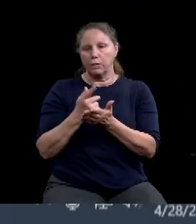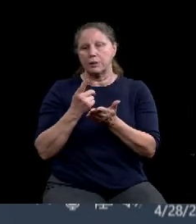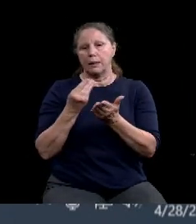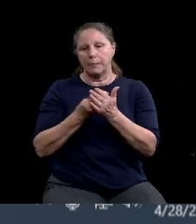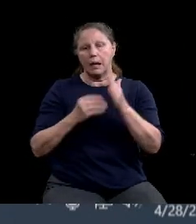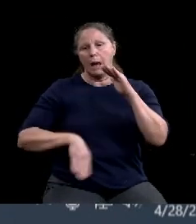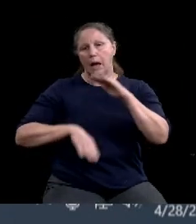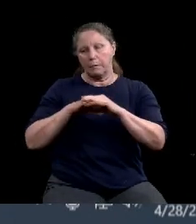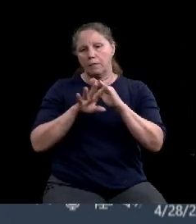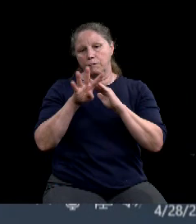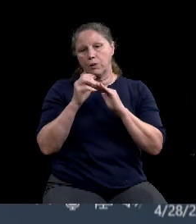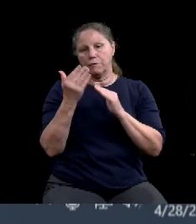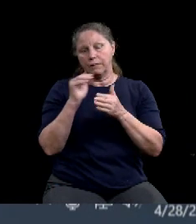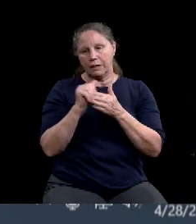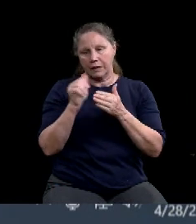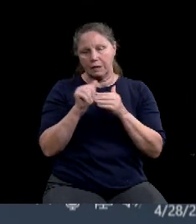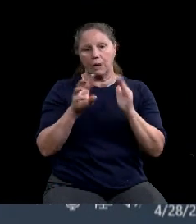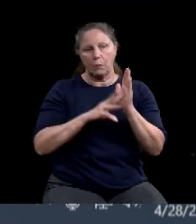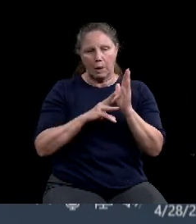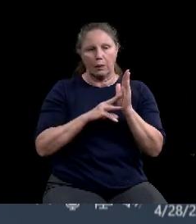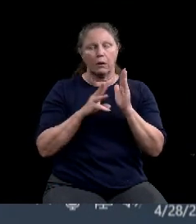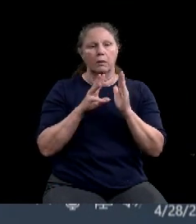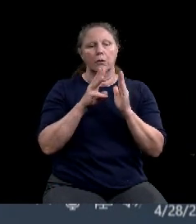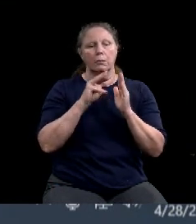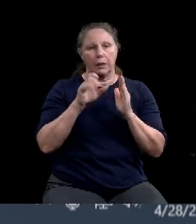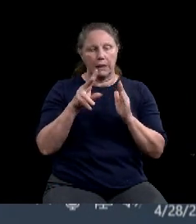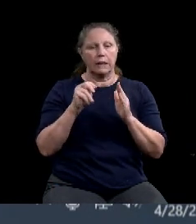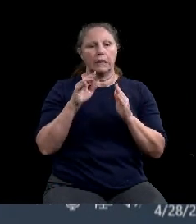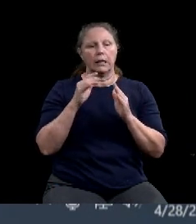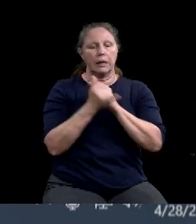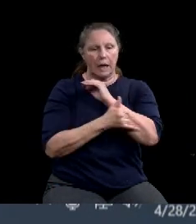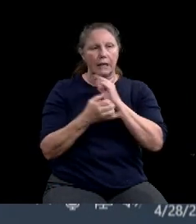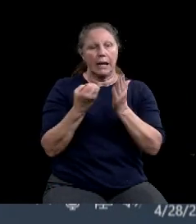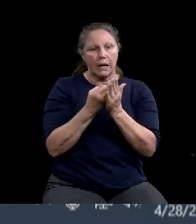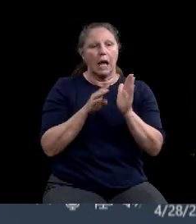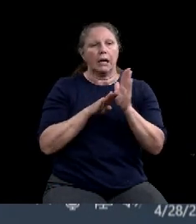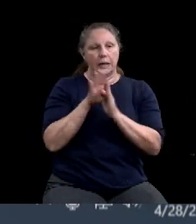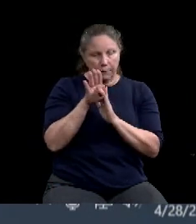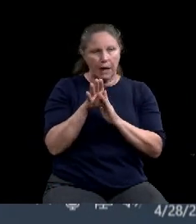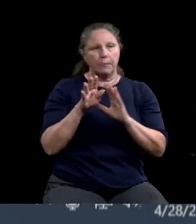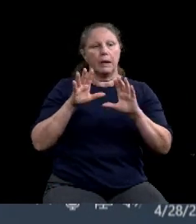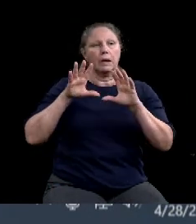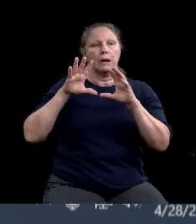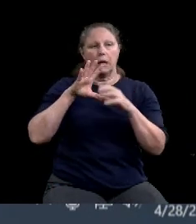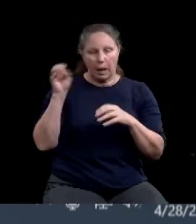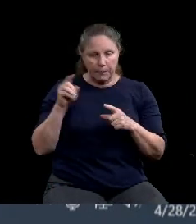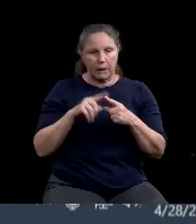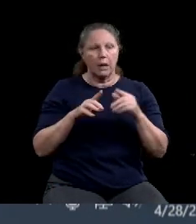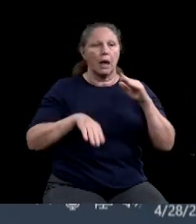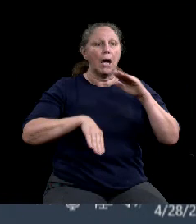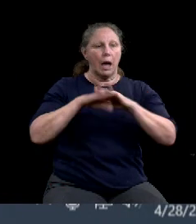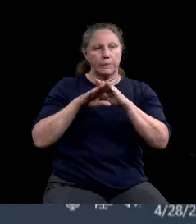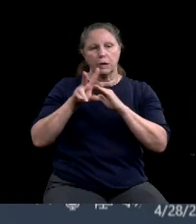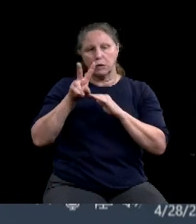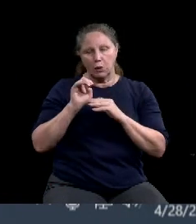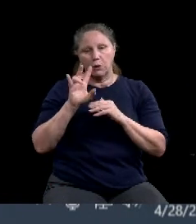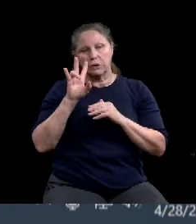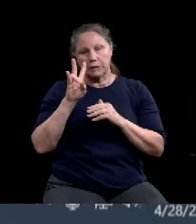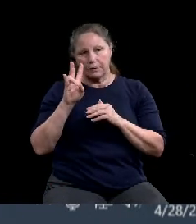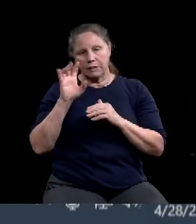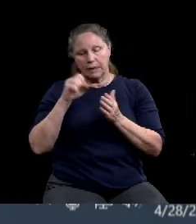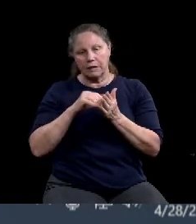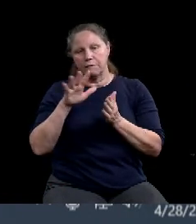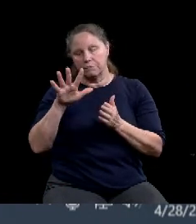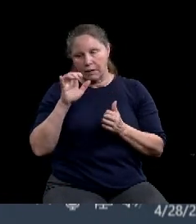economic development corporation funds with an amount not to exceed 207,500 being provided by the city of Waco to be